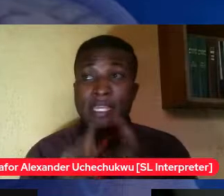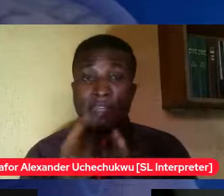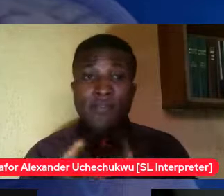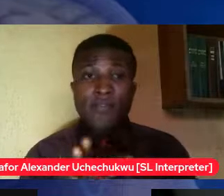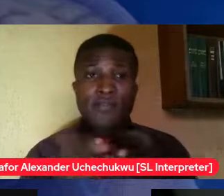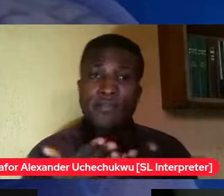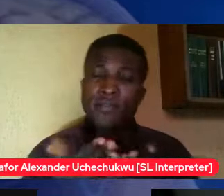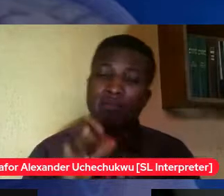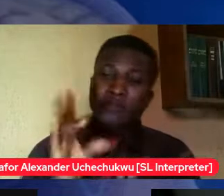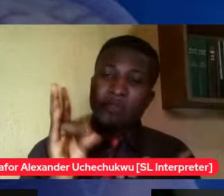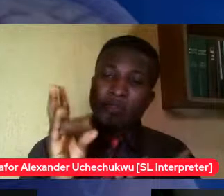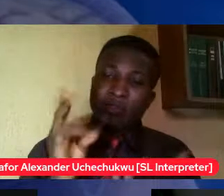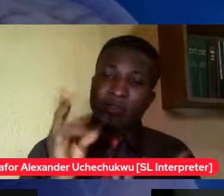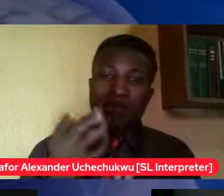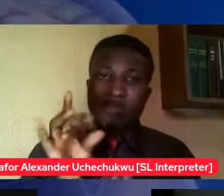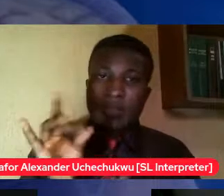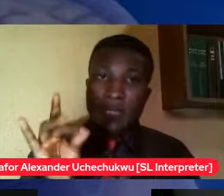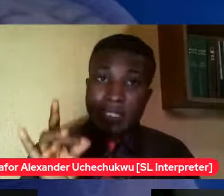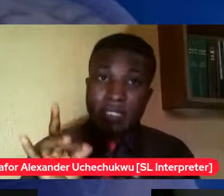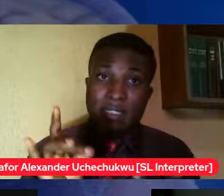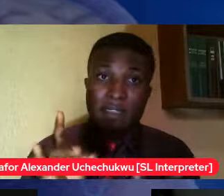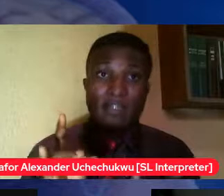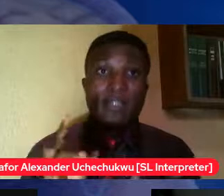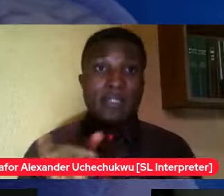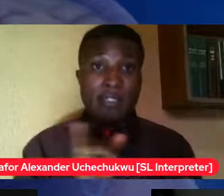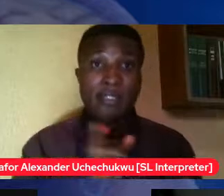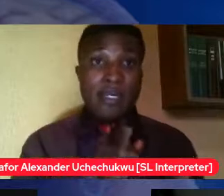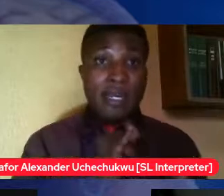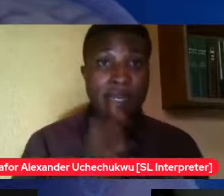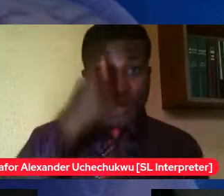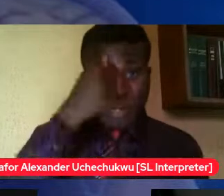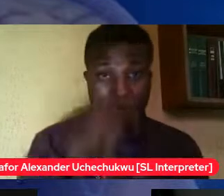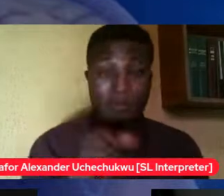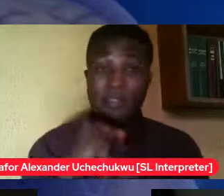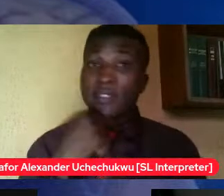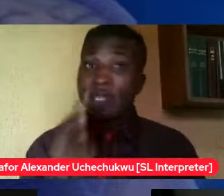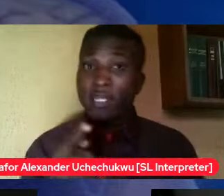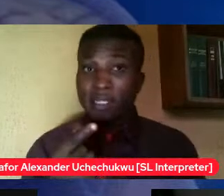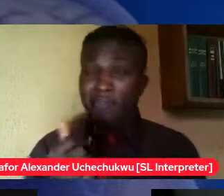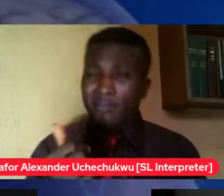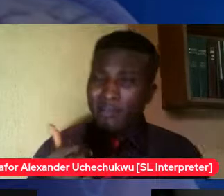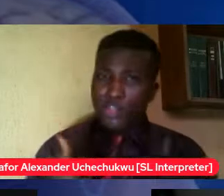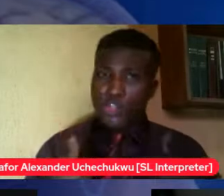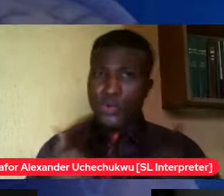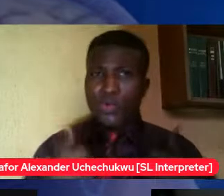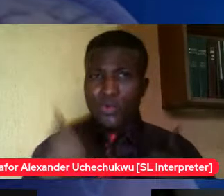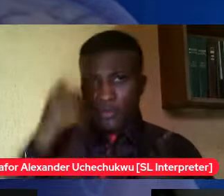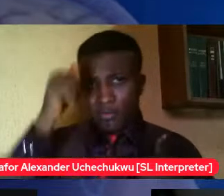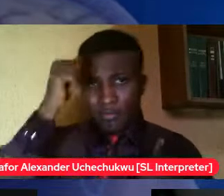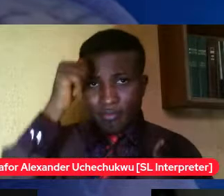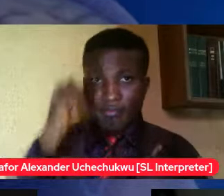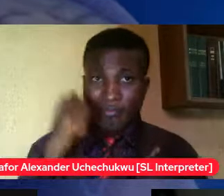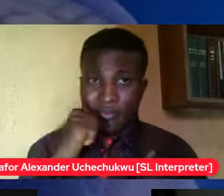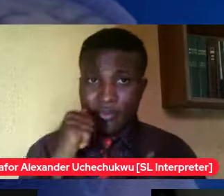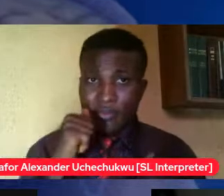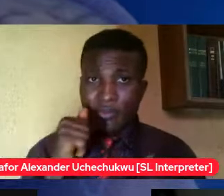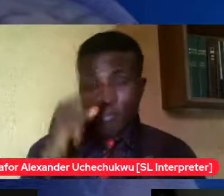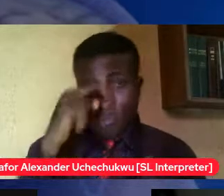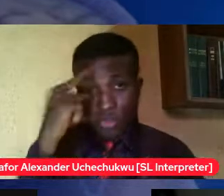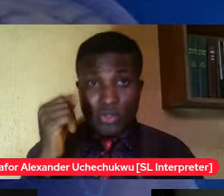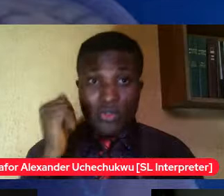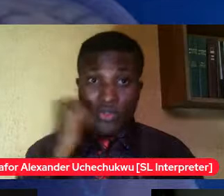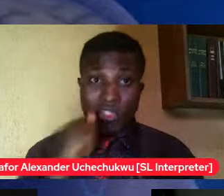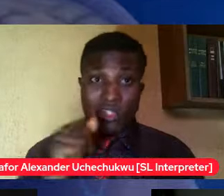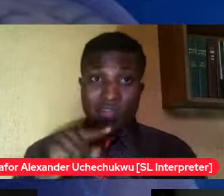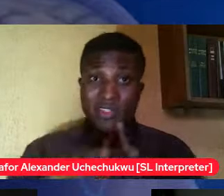telling a teenager the teenager she's 18 so she's having sex already so now